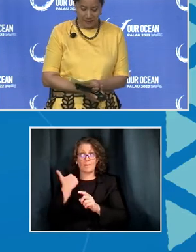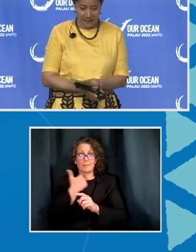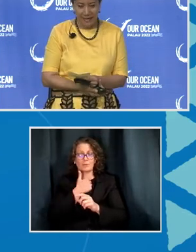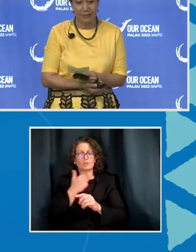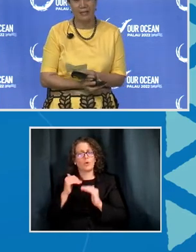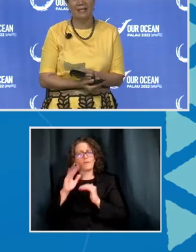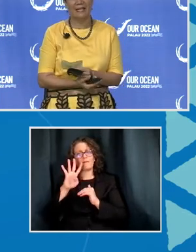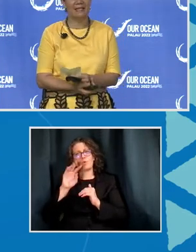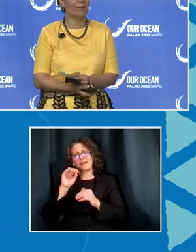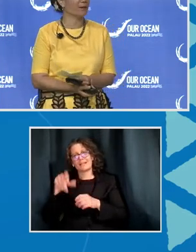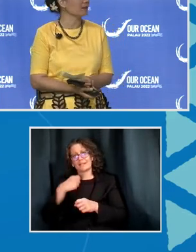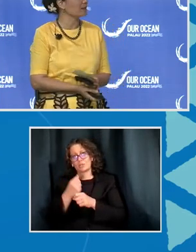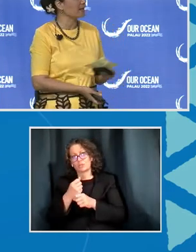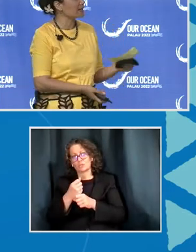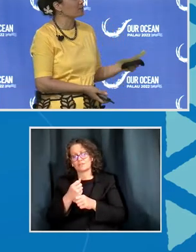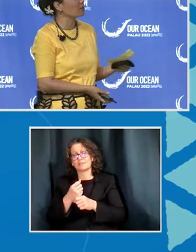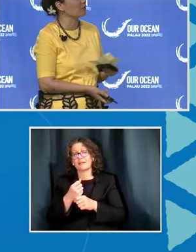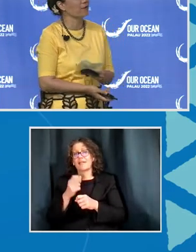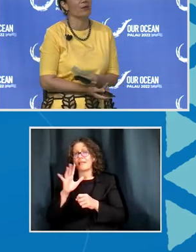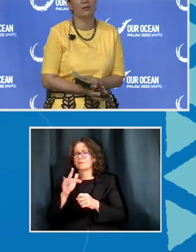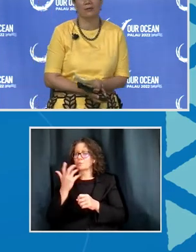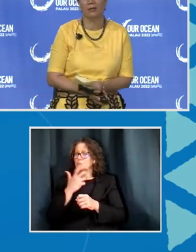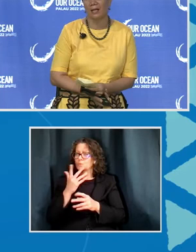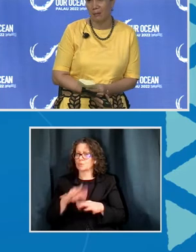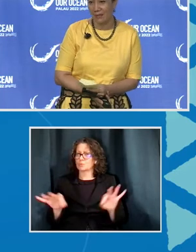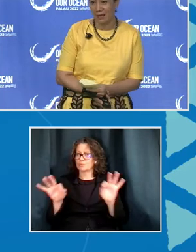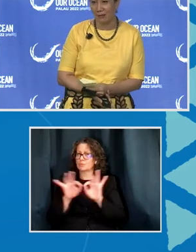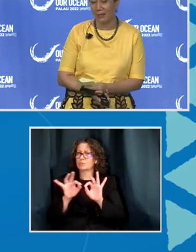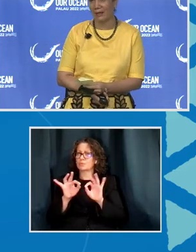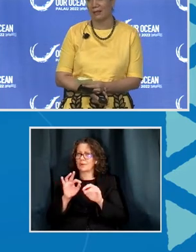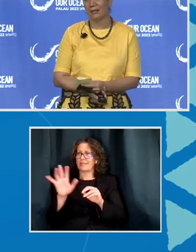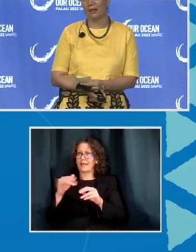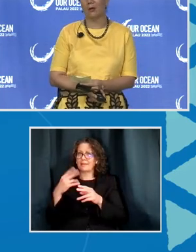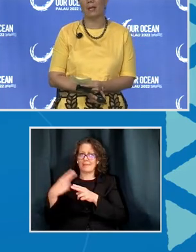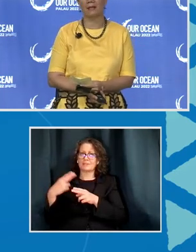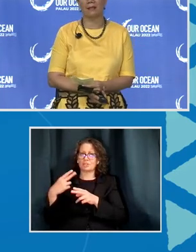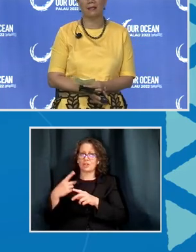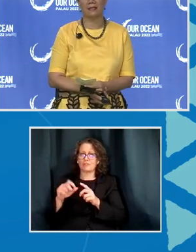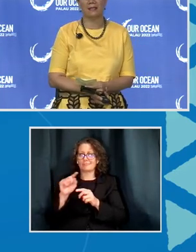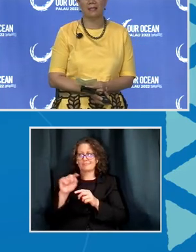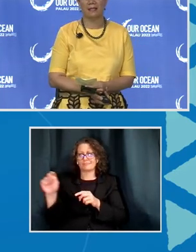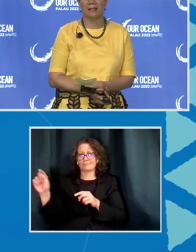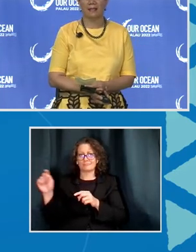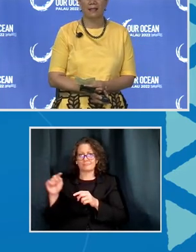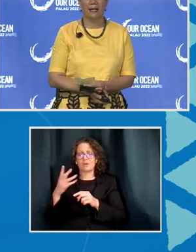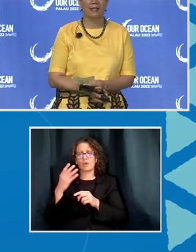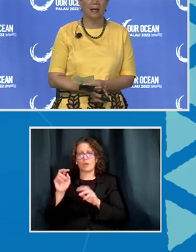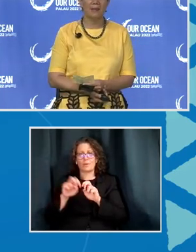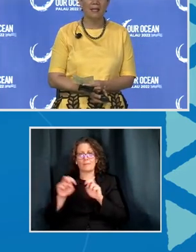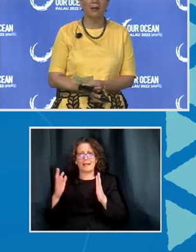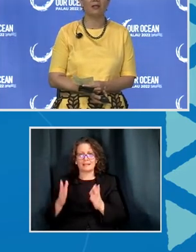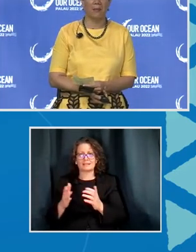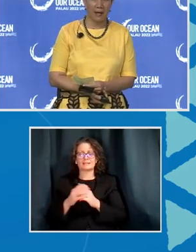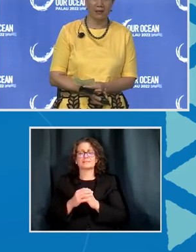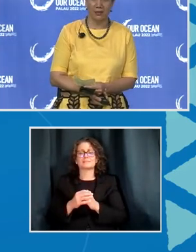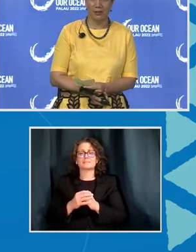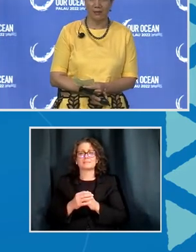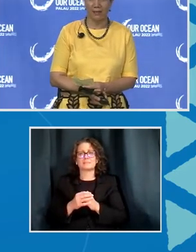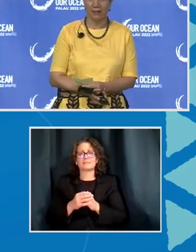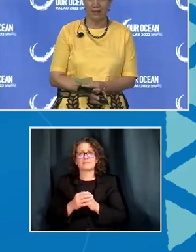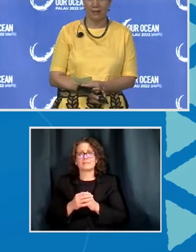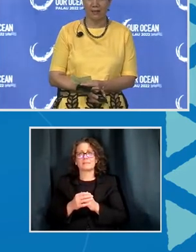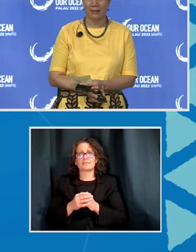And has been significant, as has been referred to by some of my co-panelists. And comes down to